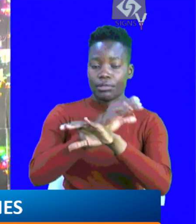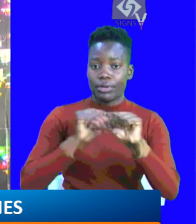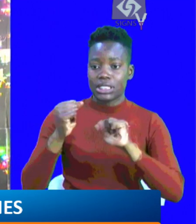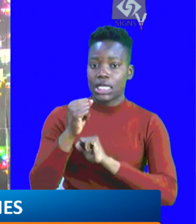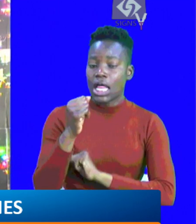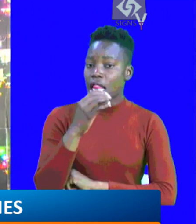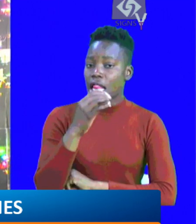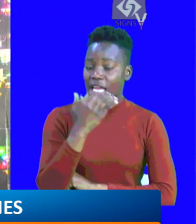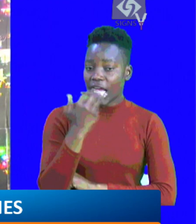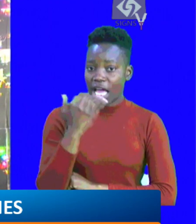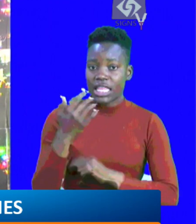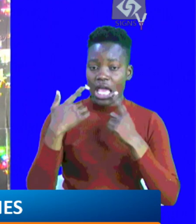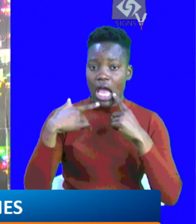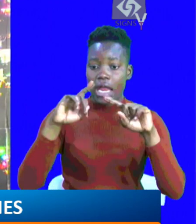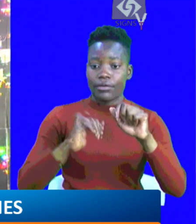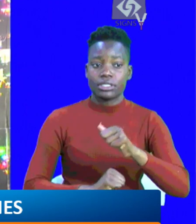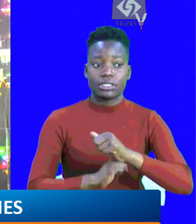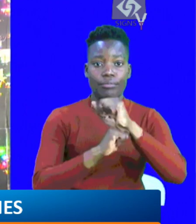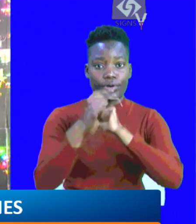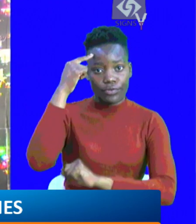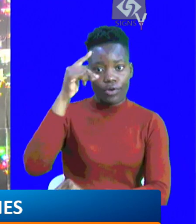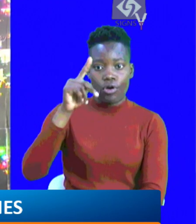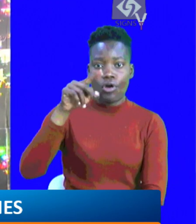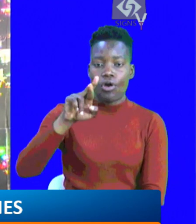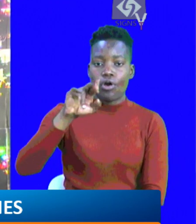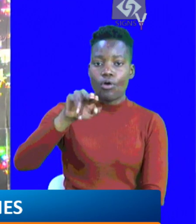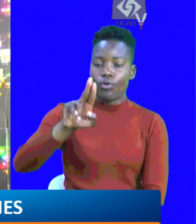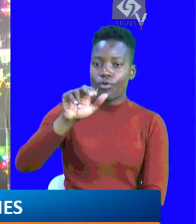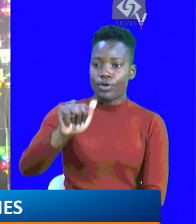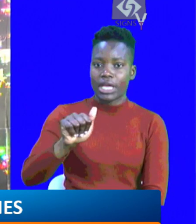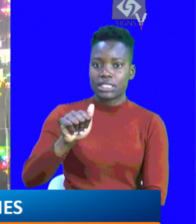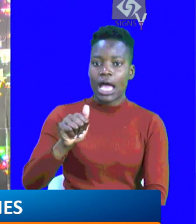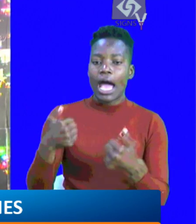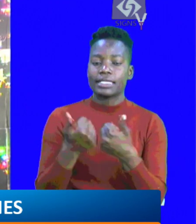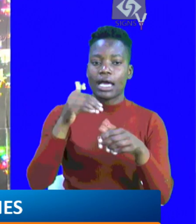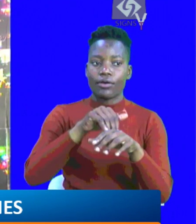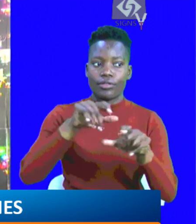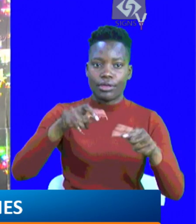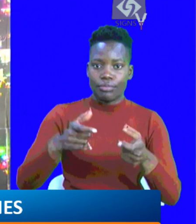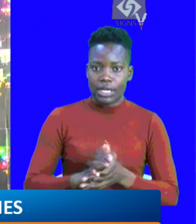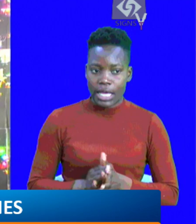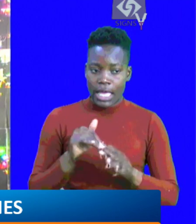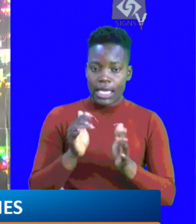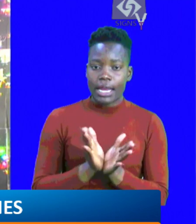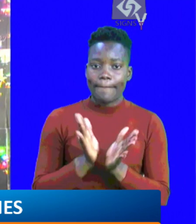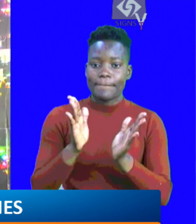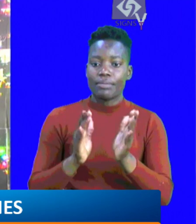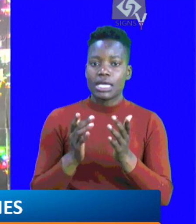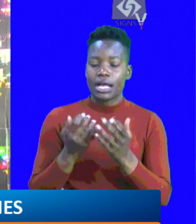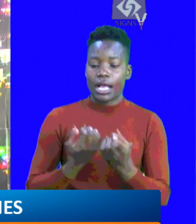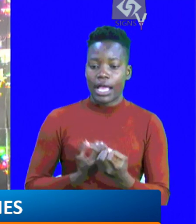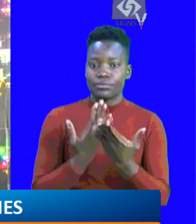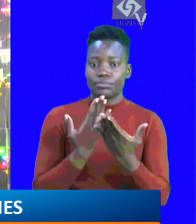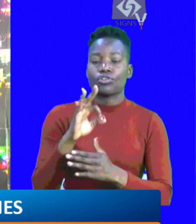Now, President Rigathe Gashagwa declares support for Courier's attack on the media. Now, and in a public